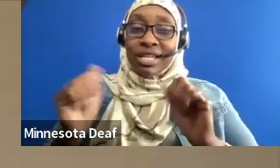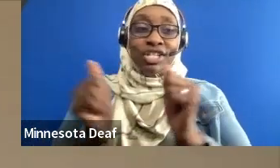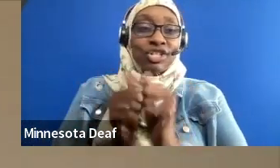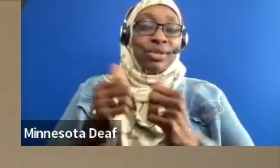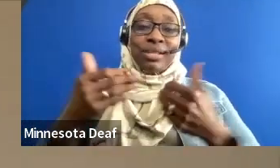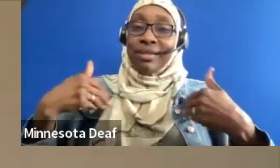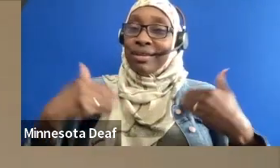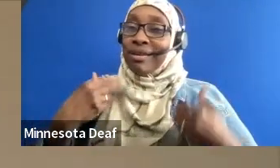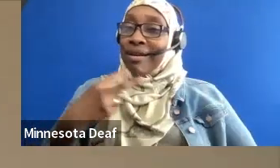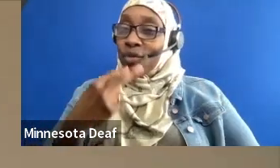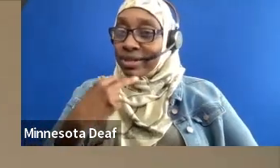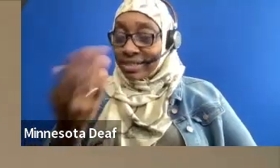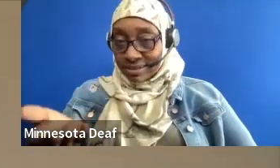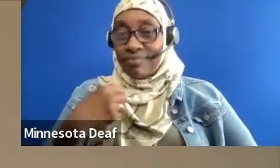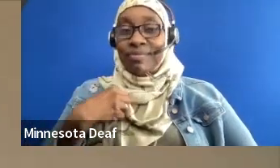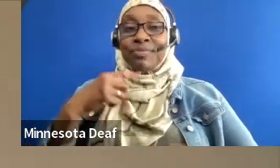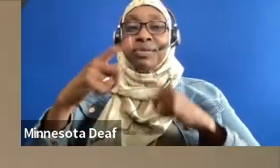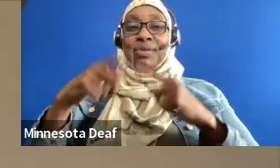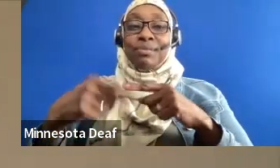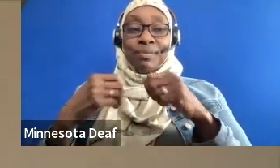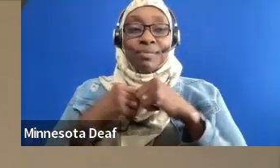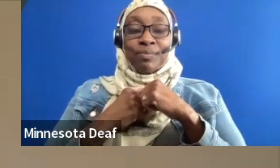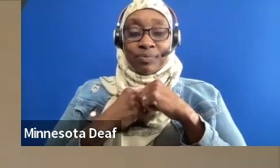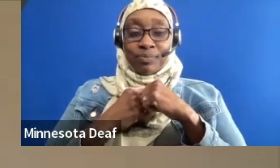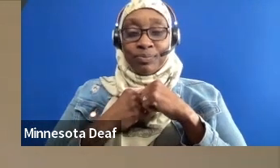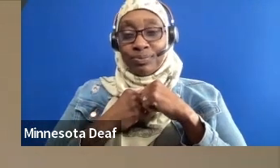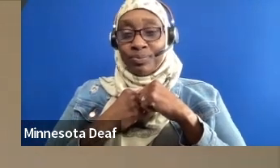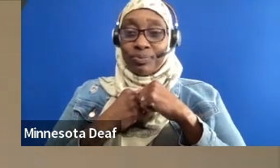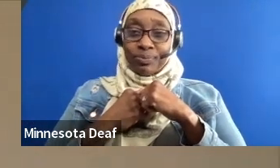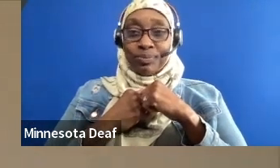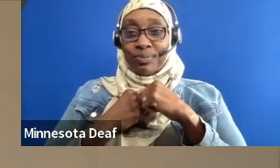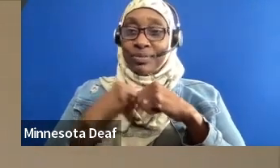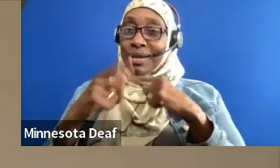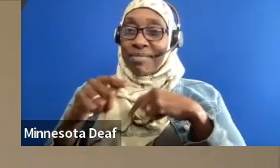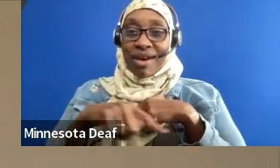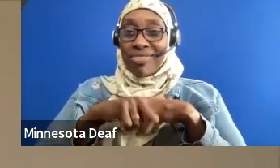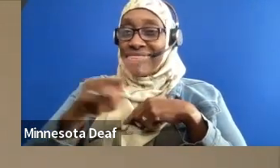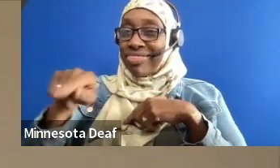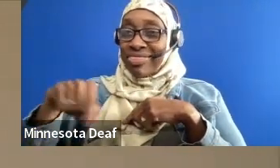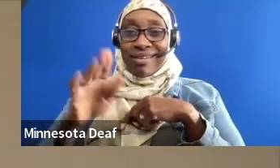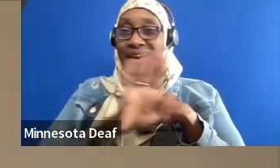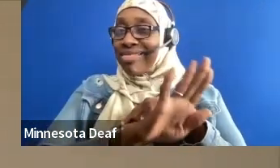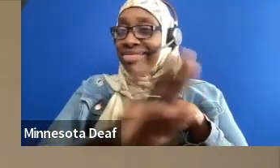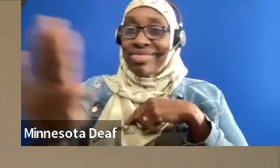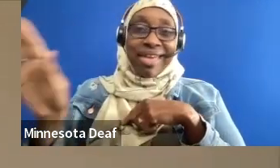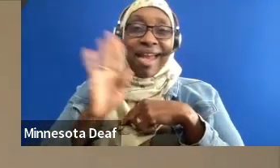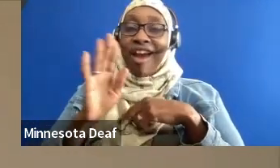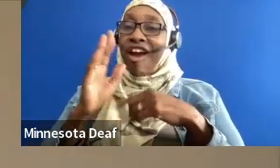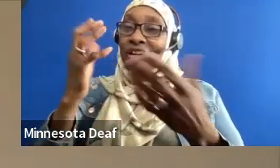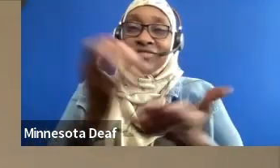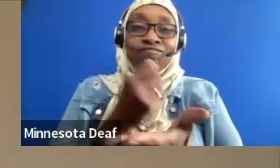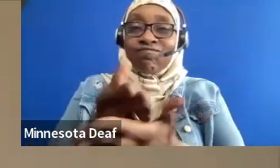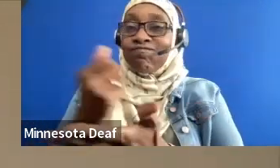about their achievements and their